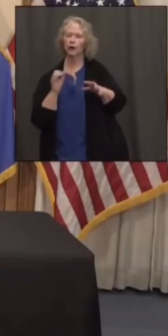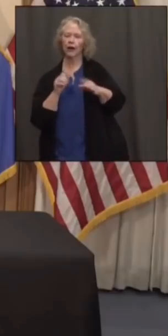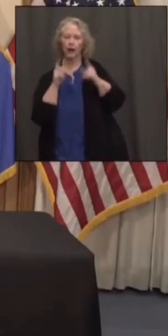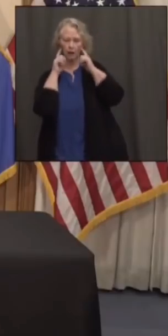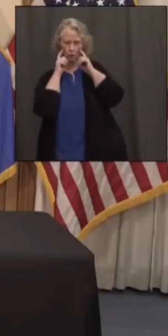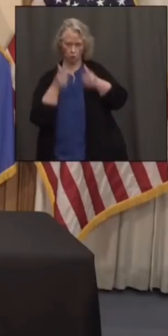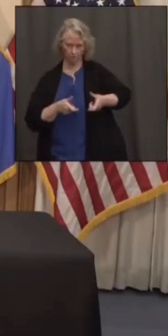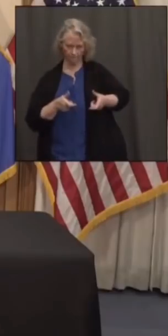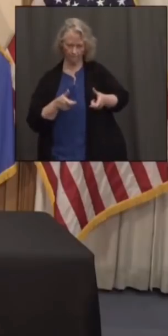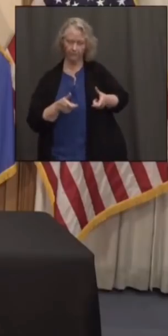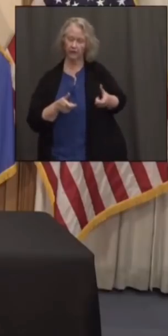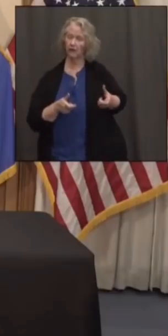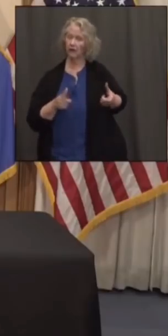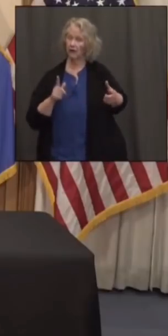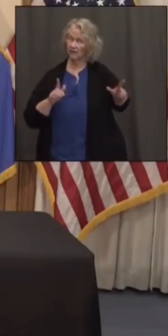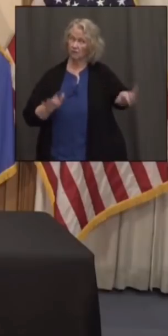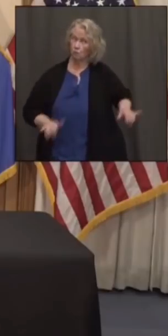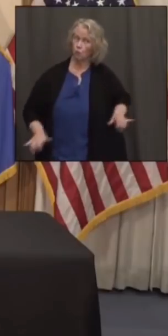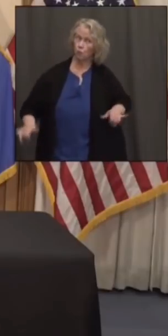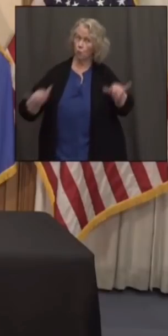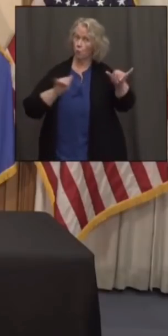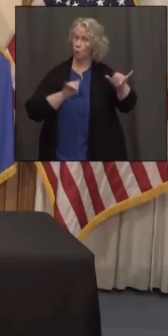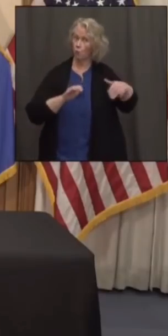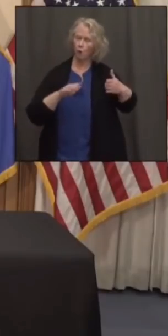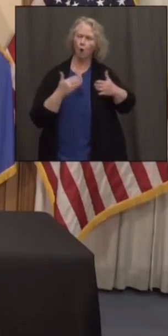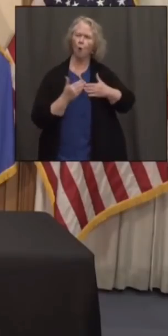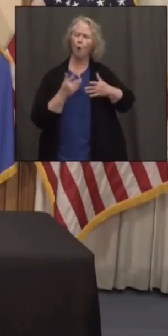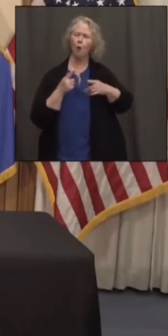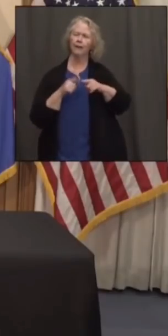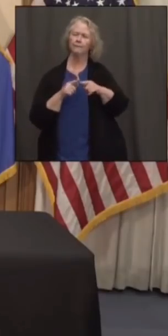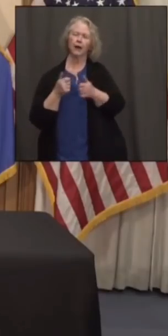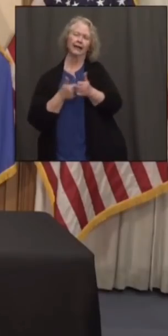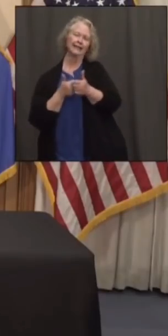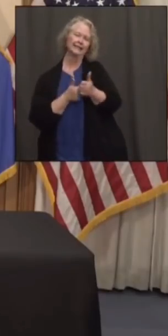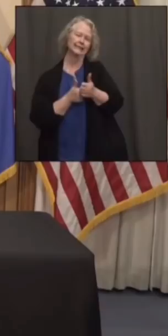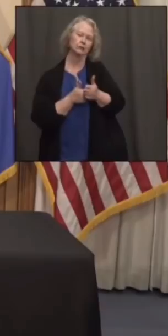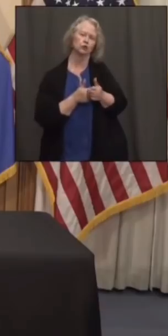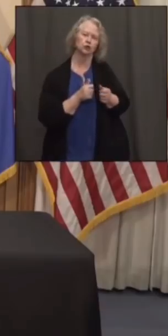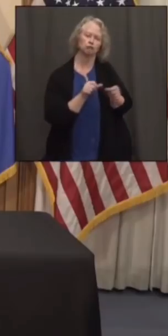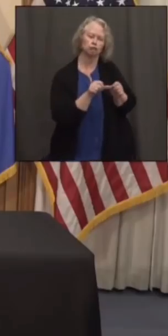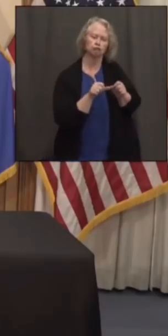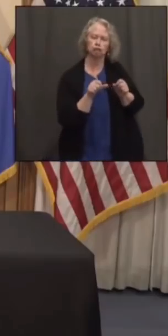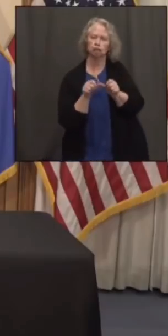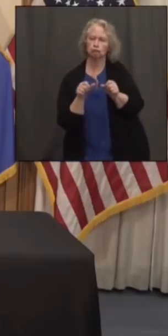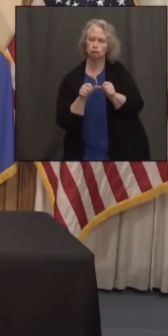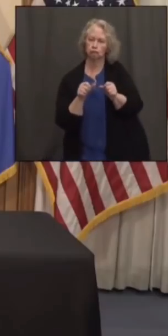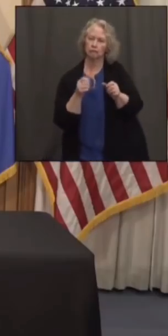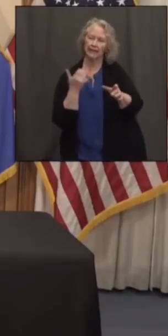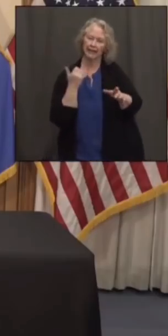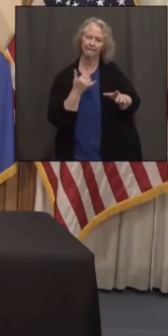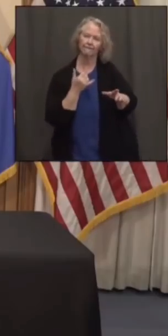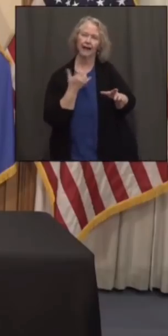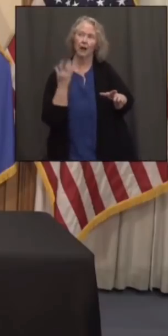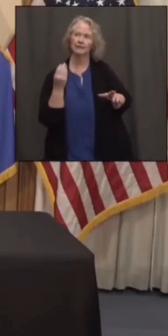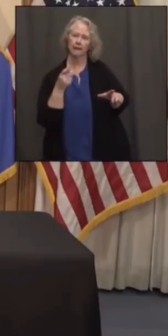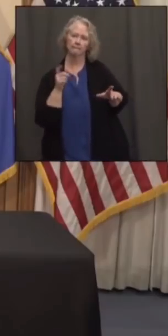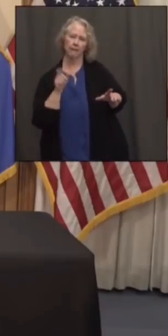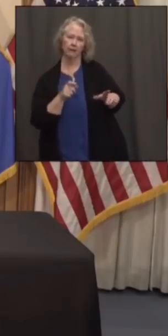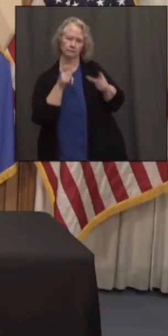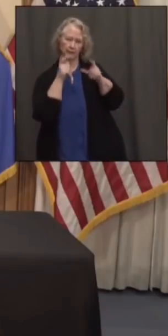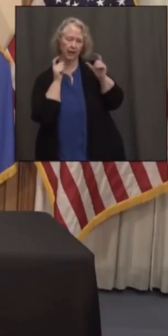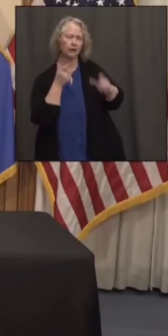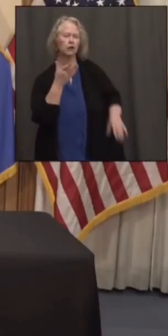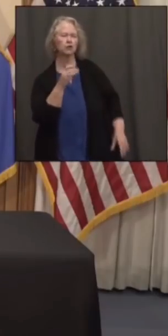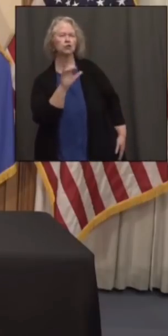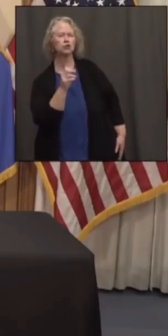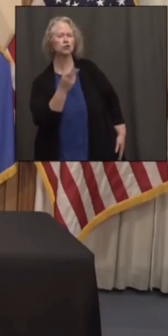Is it going to be universal or will this be up to districts to decide whether or not kids can wear a mask outside? Josh, you